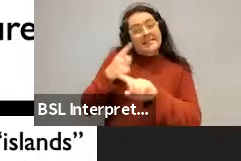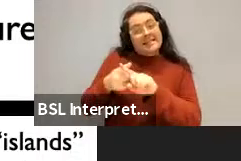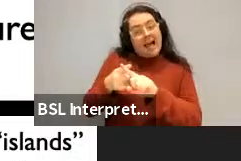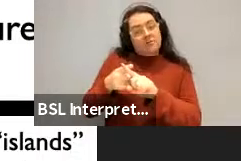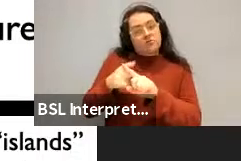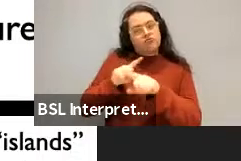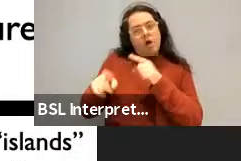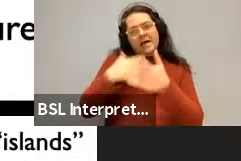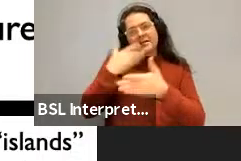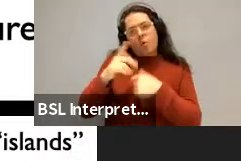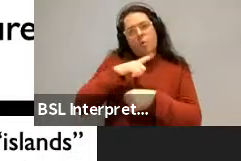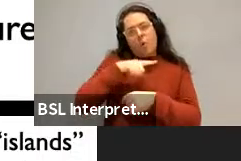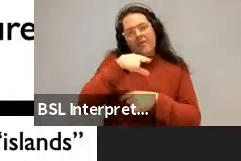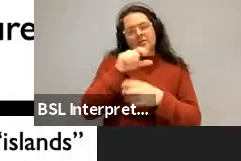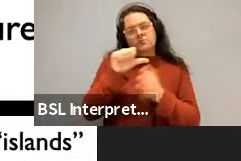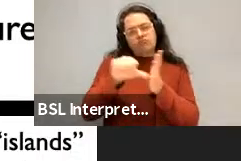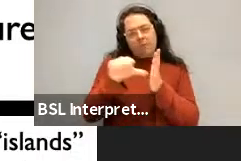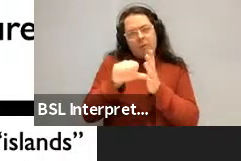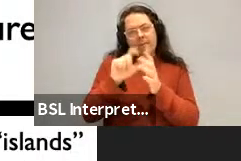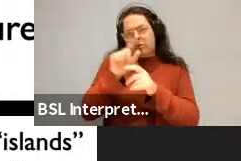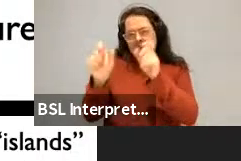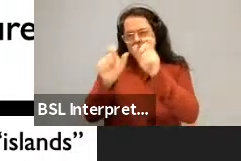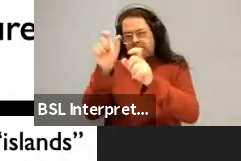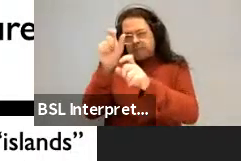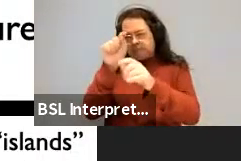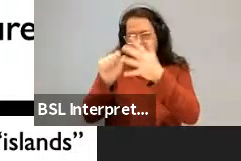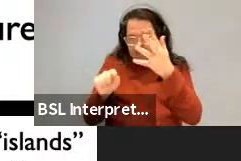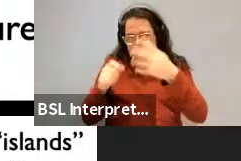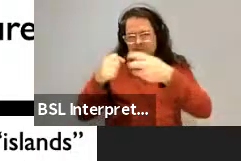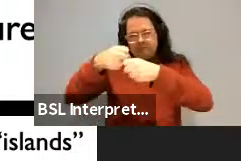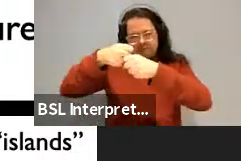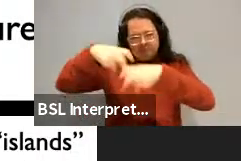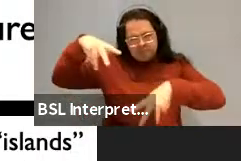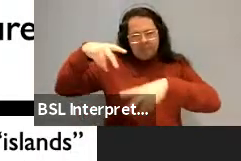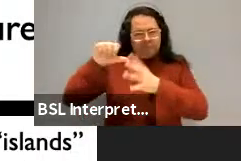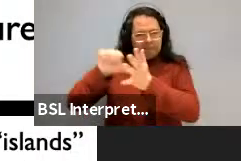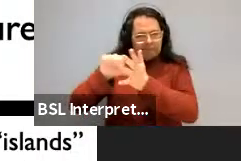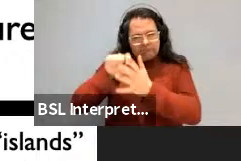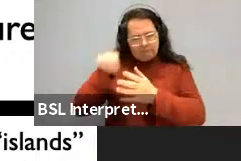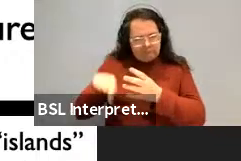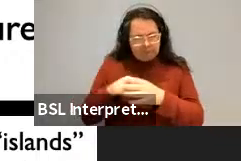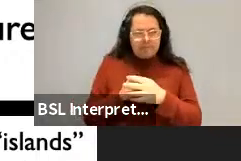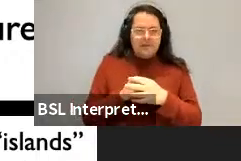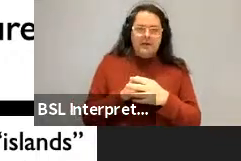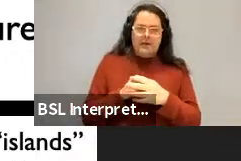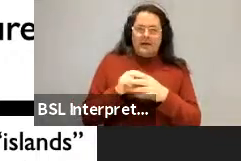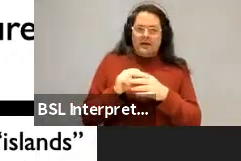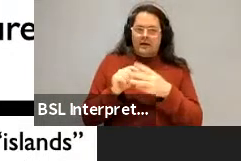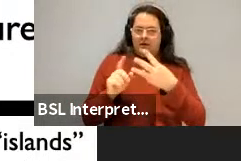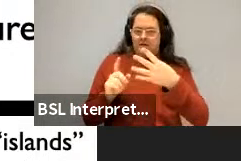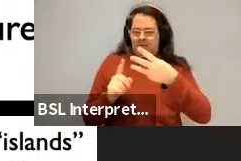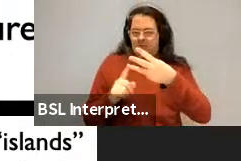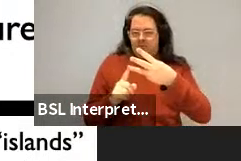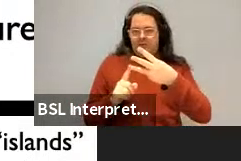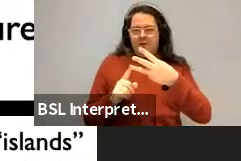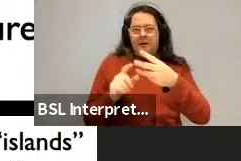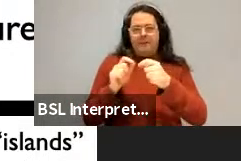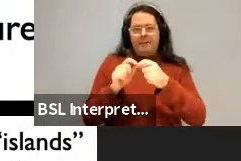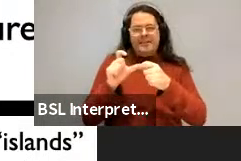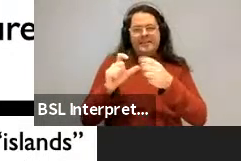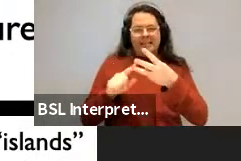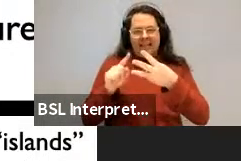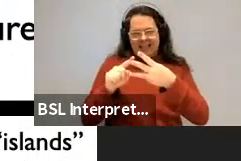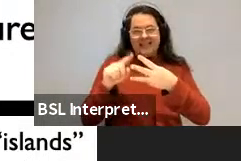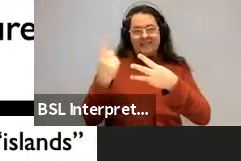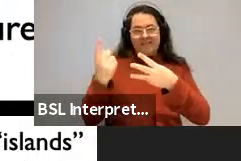there's some, there's some syntactic thing in there, which is different, uh, in, in these, in these two, that's not there in the so-called bridge case. What